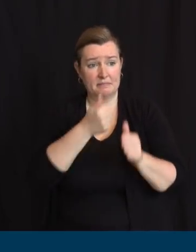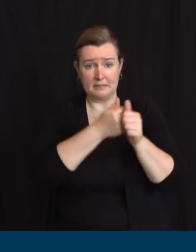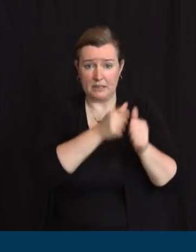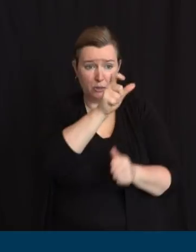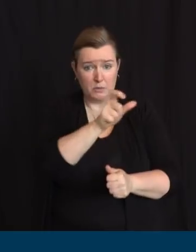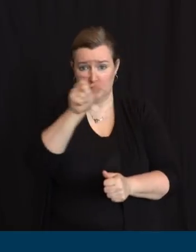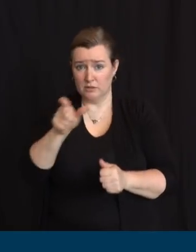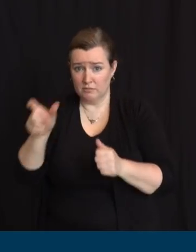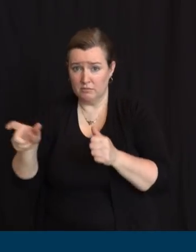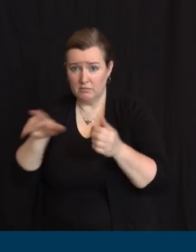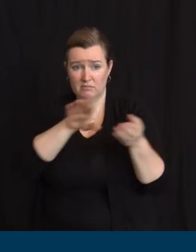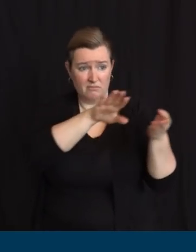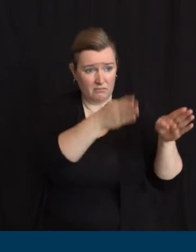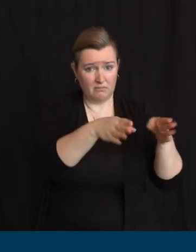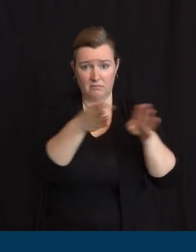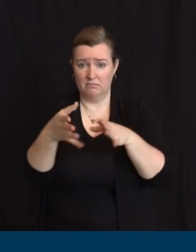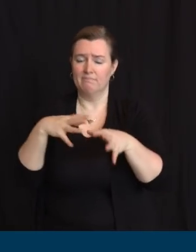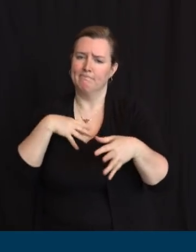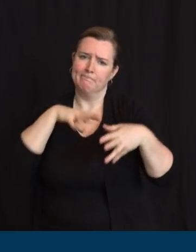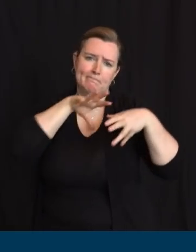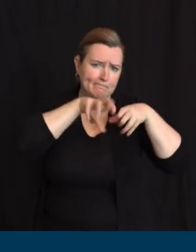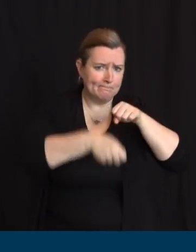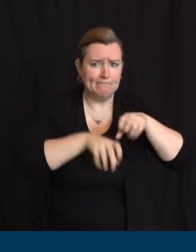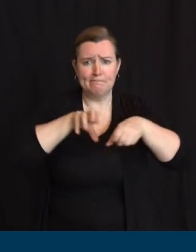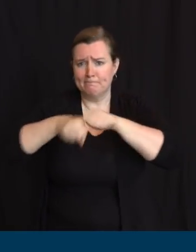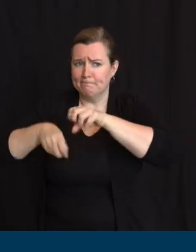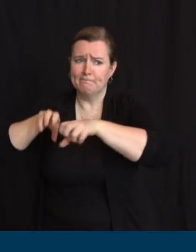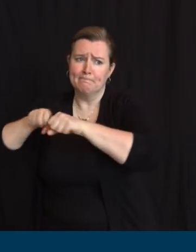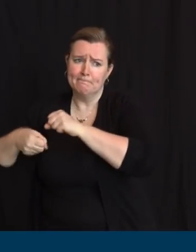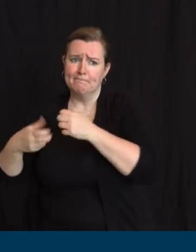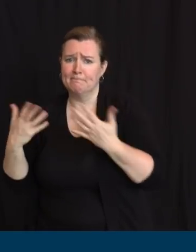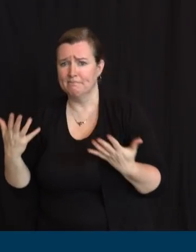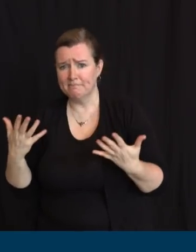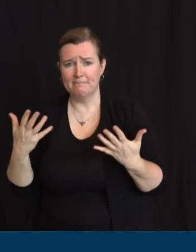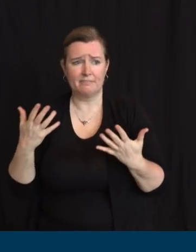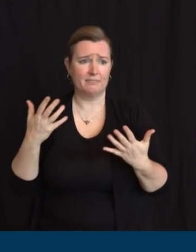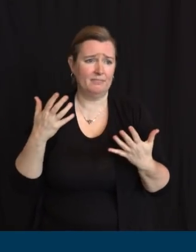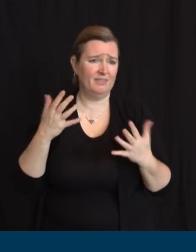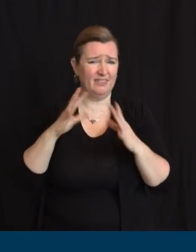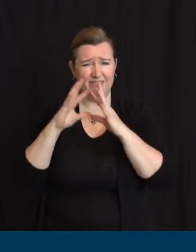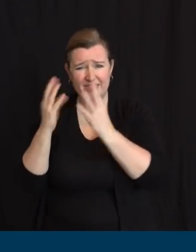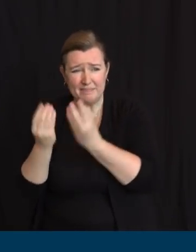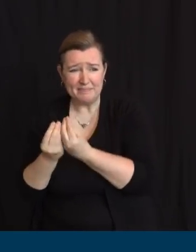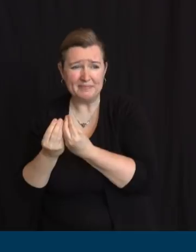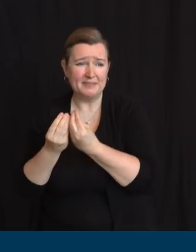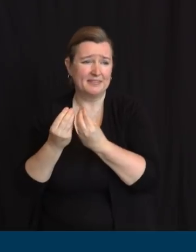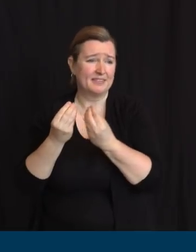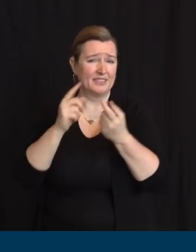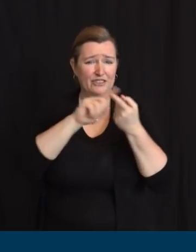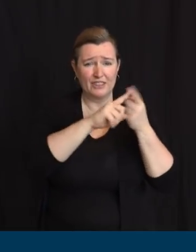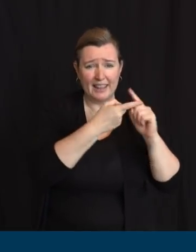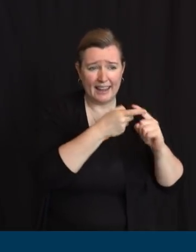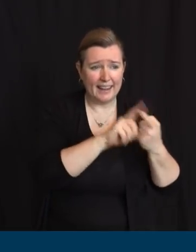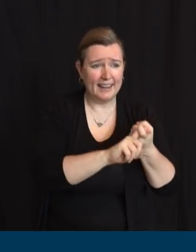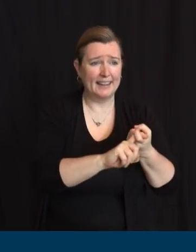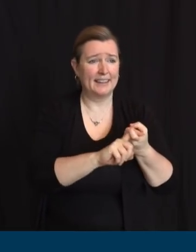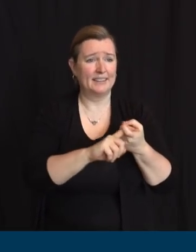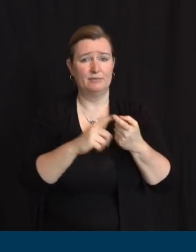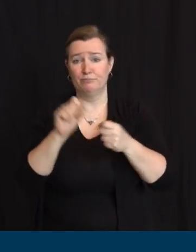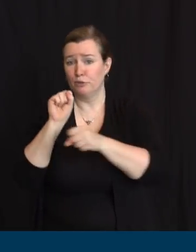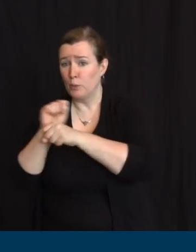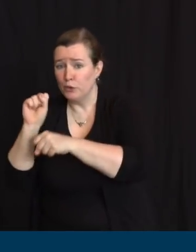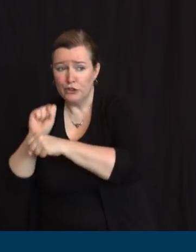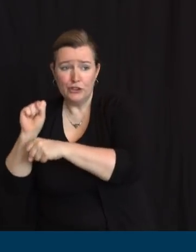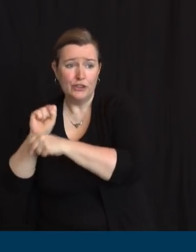whom they worked. We grieve with the communities who have lost icons and leaders and role models.